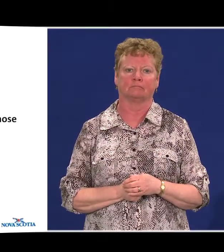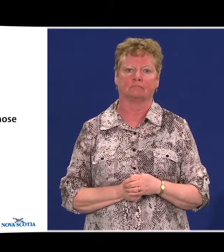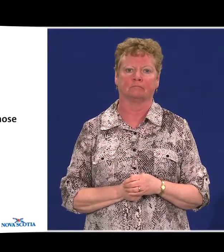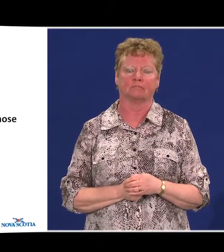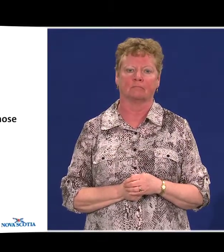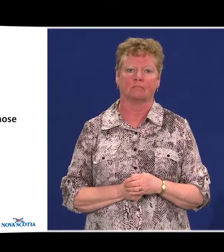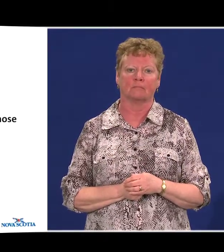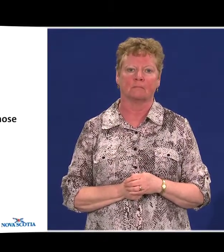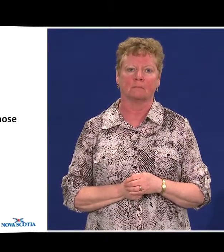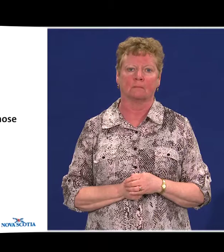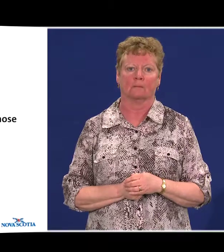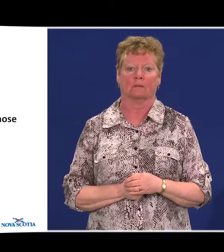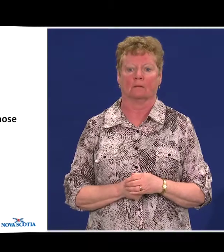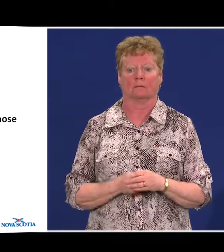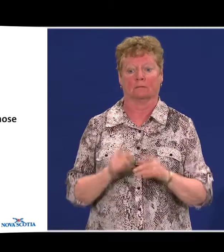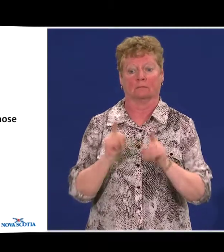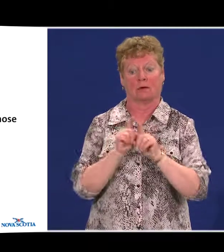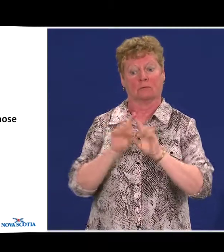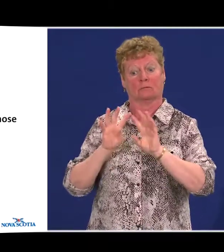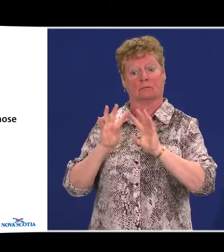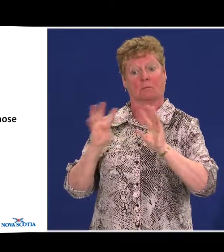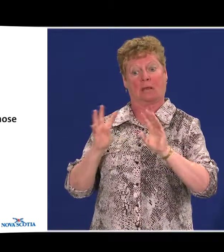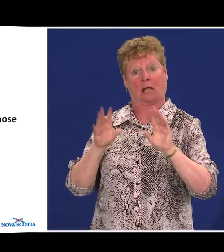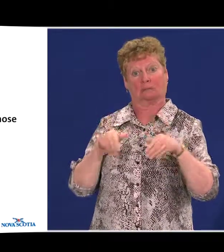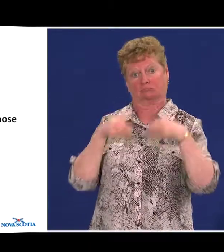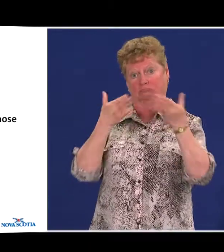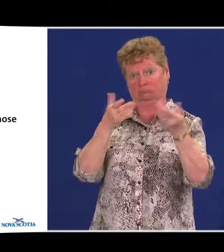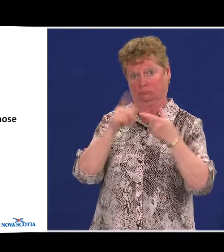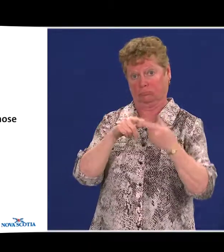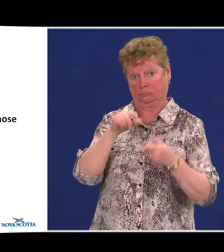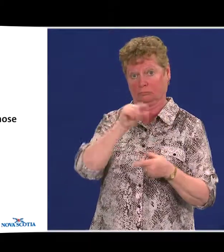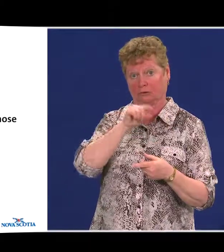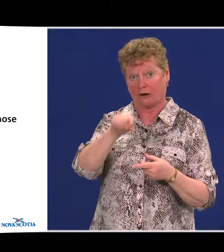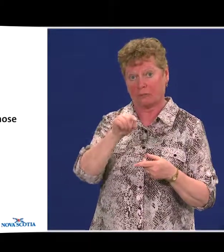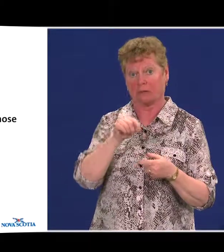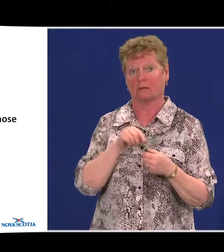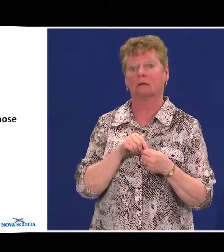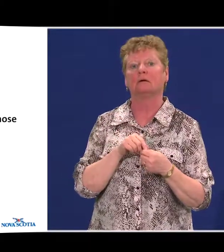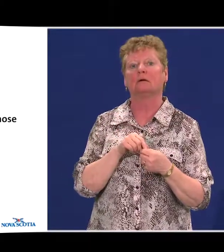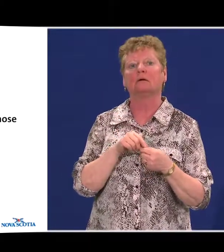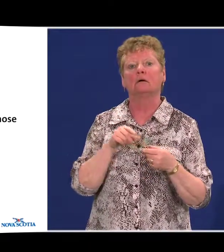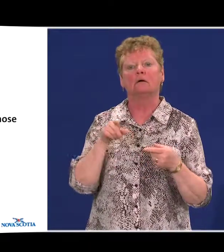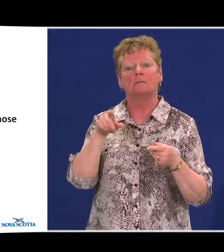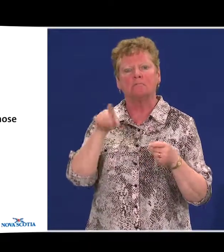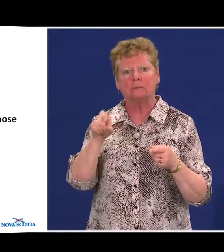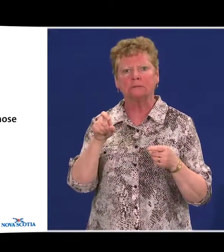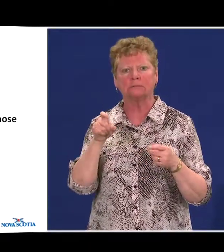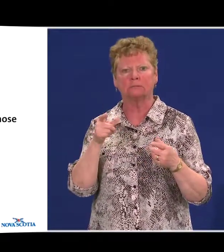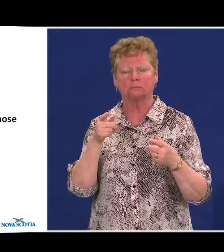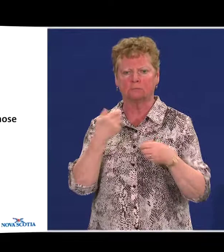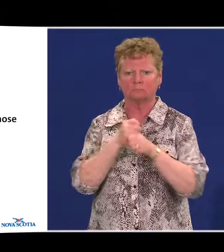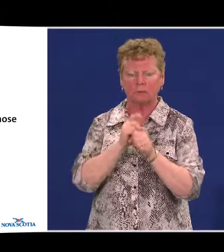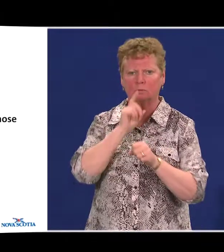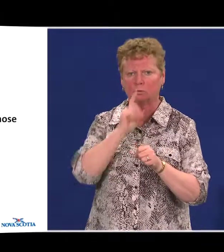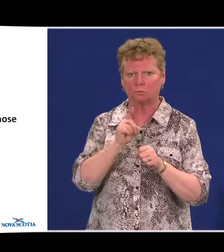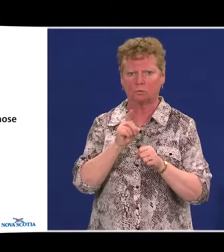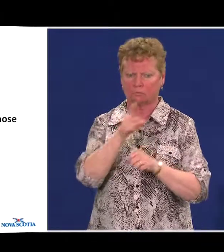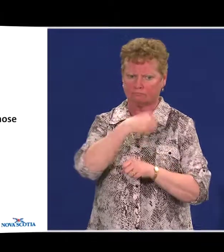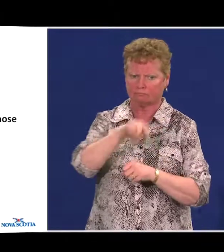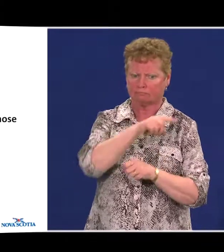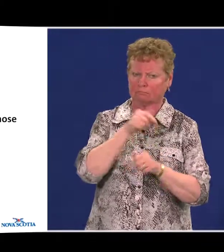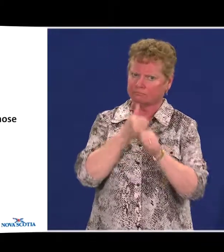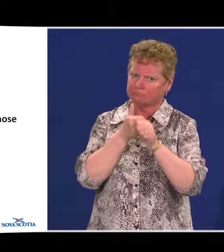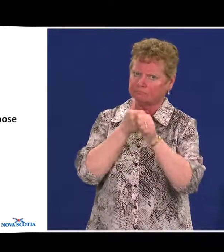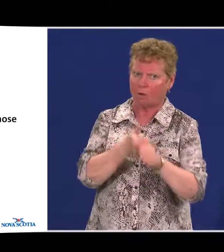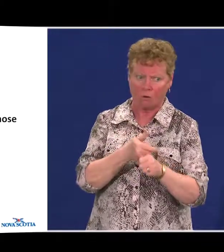And the panel is also recommending to government that they consider robust enforcement approach for